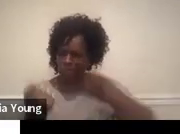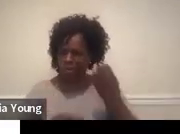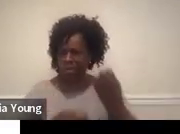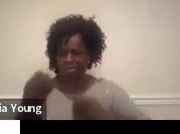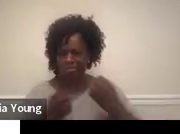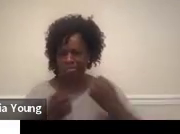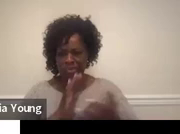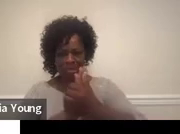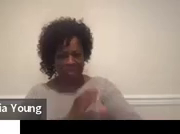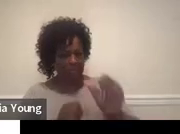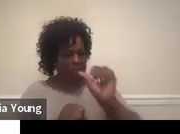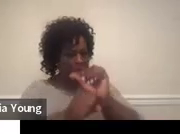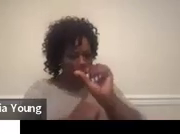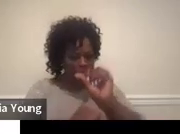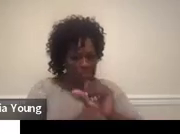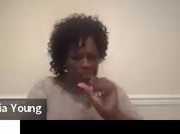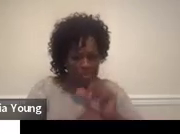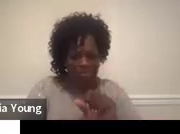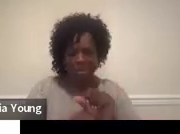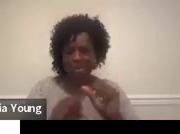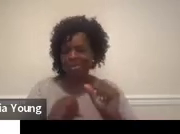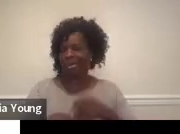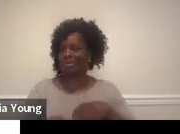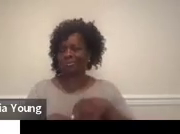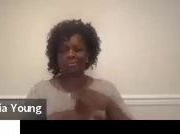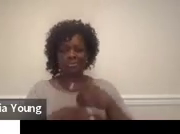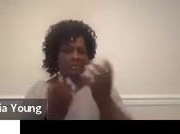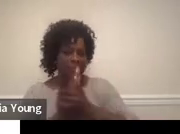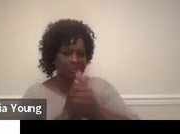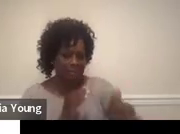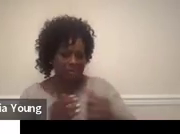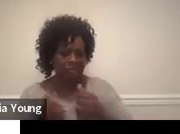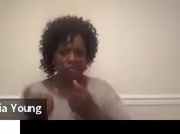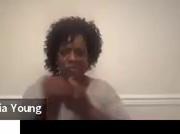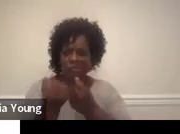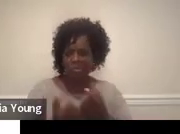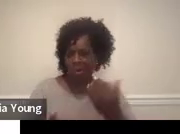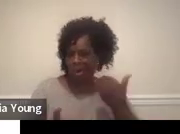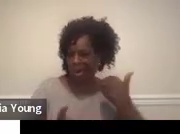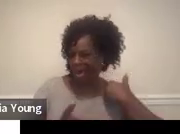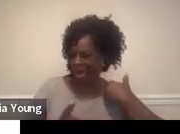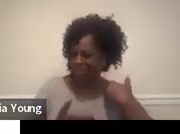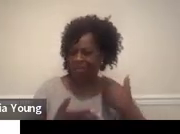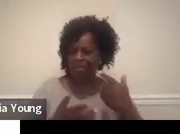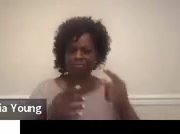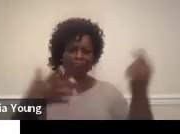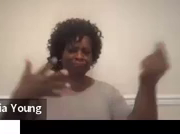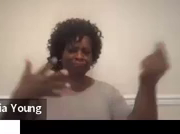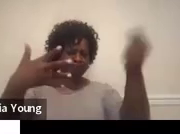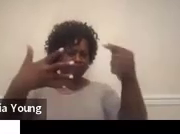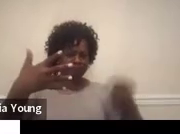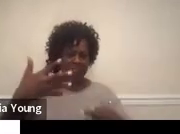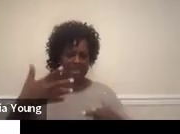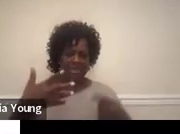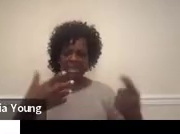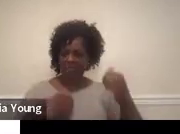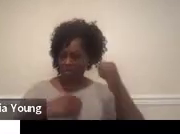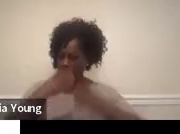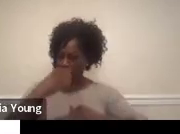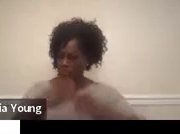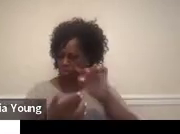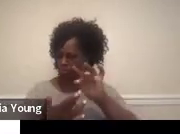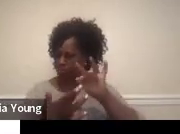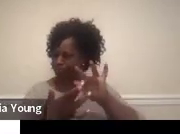employment and occupational skills? What kind of supports do they have? And what is their instructional context?